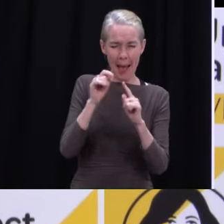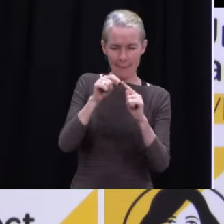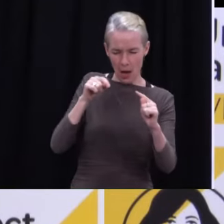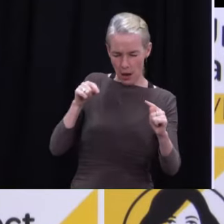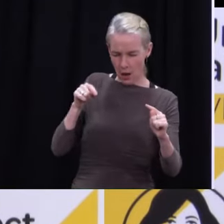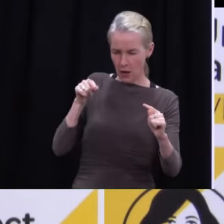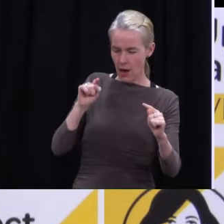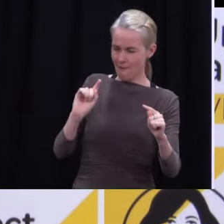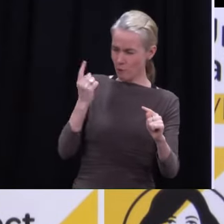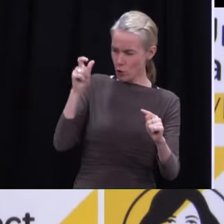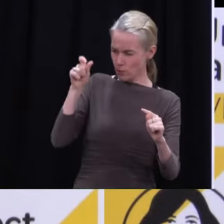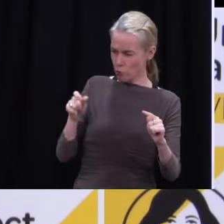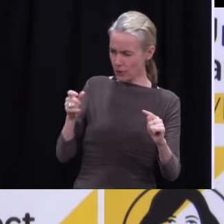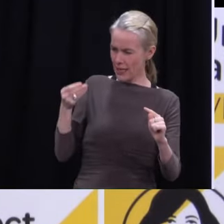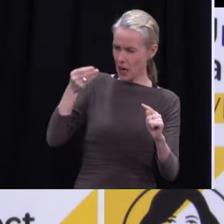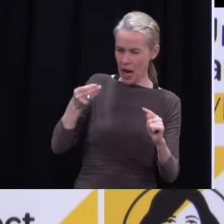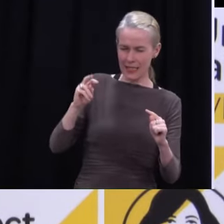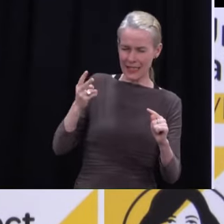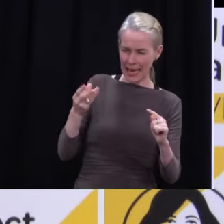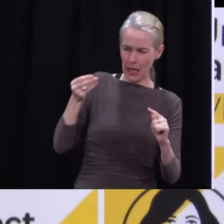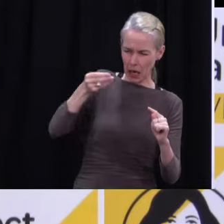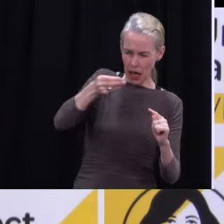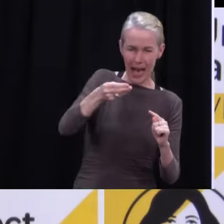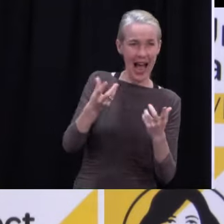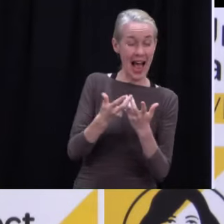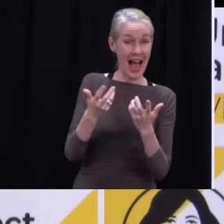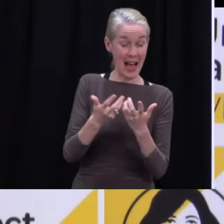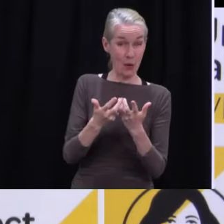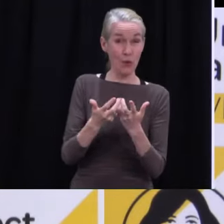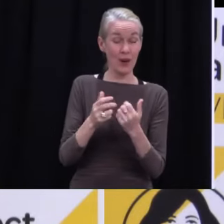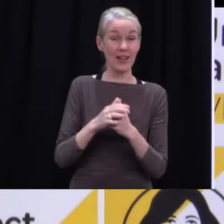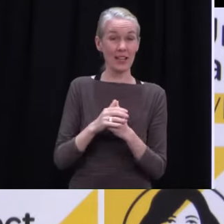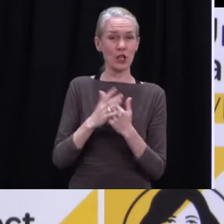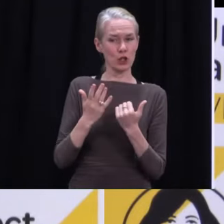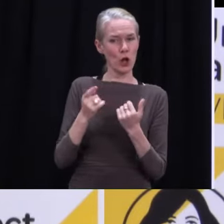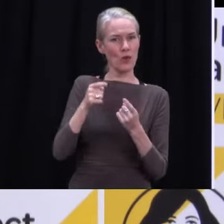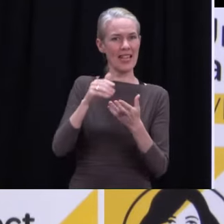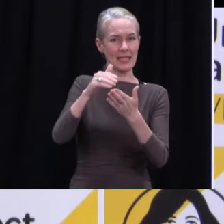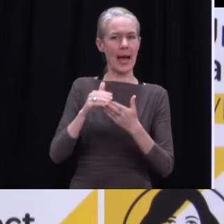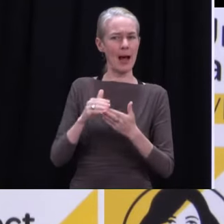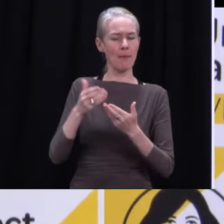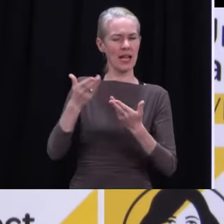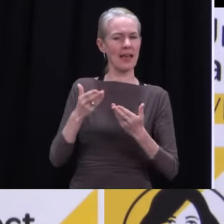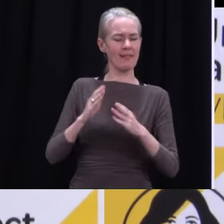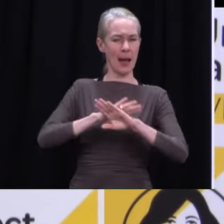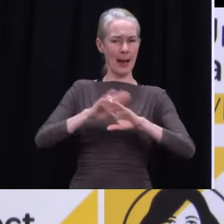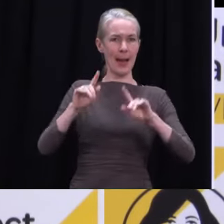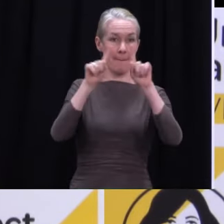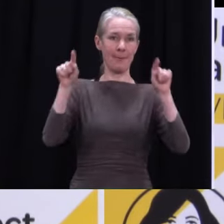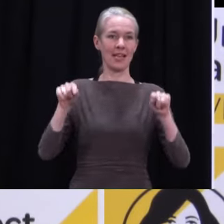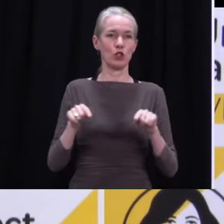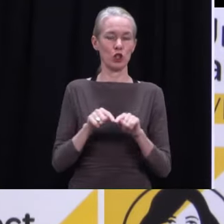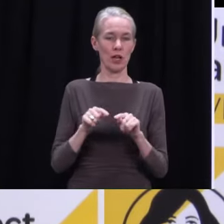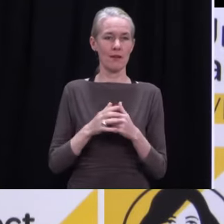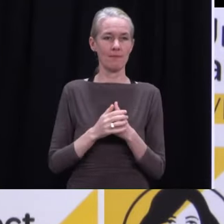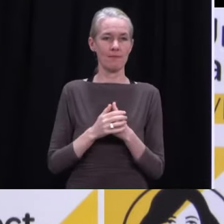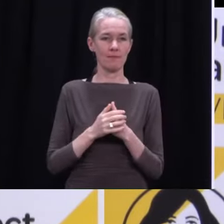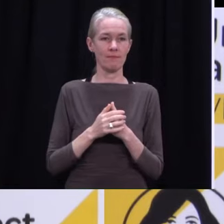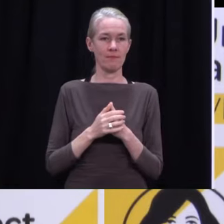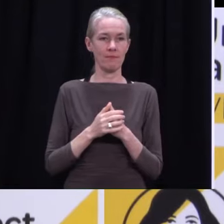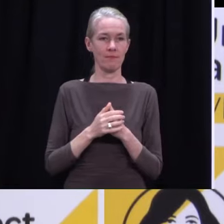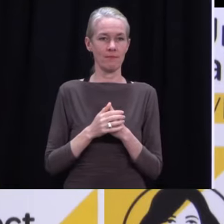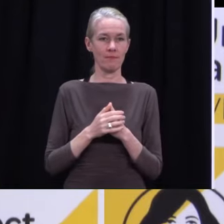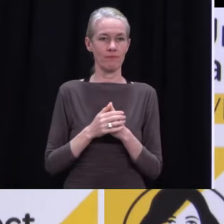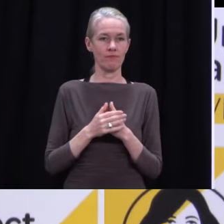some great work going on that is, in that particular instance, identifying where the link probably is. Do you see those unlinked cases at zero before you